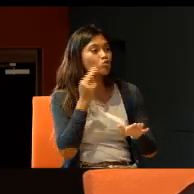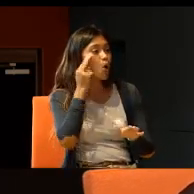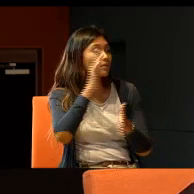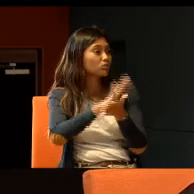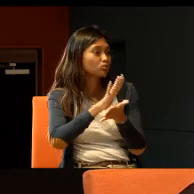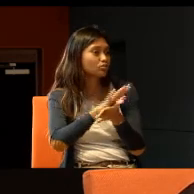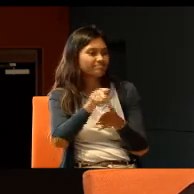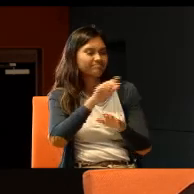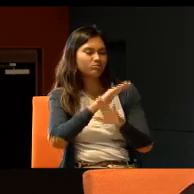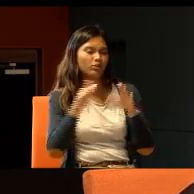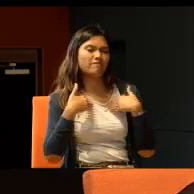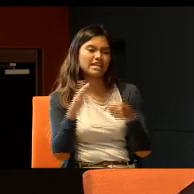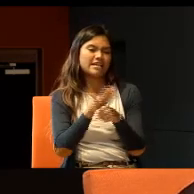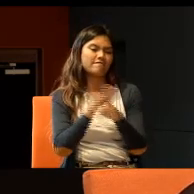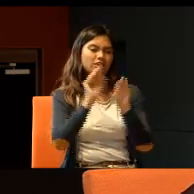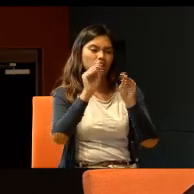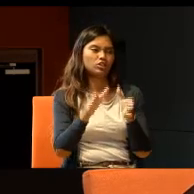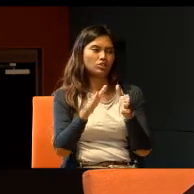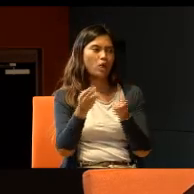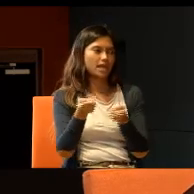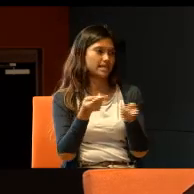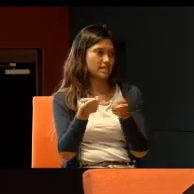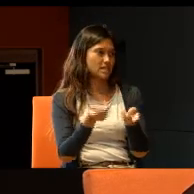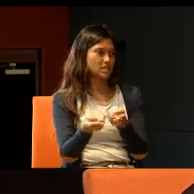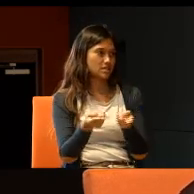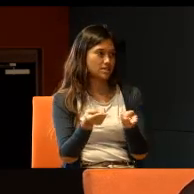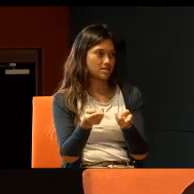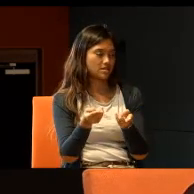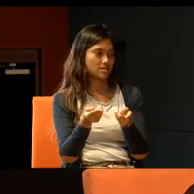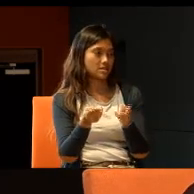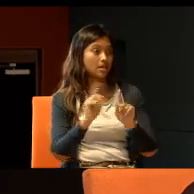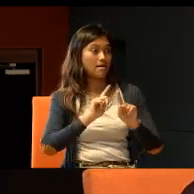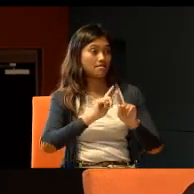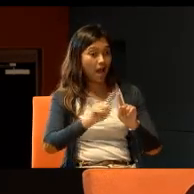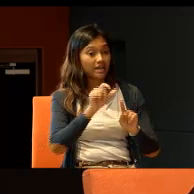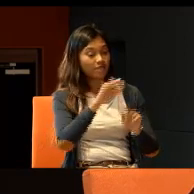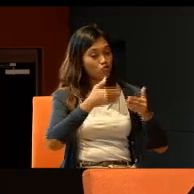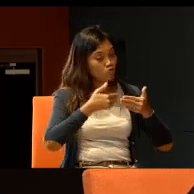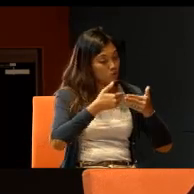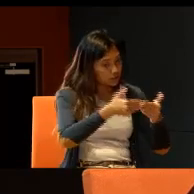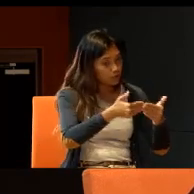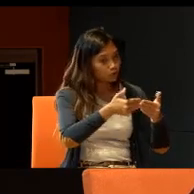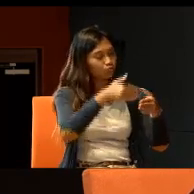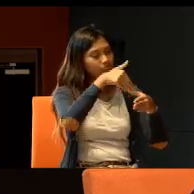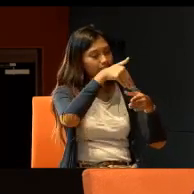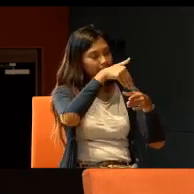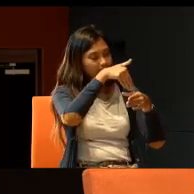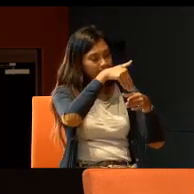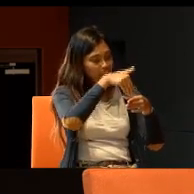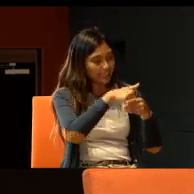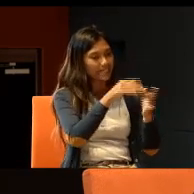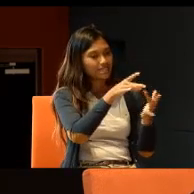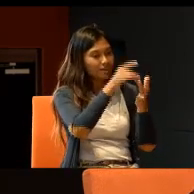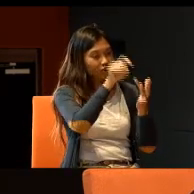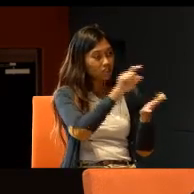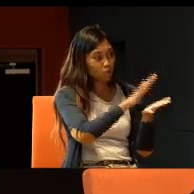don't have enough teachers, who can handle them. know? On the other hand, and if you continue, in a special